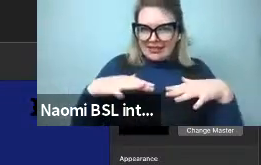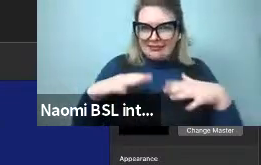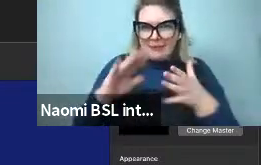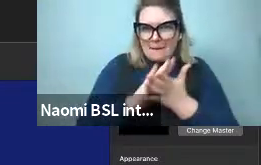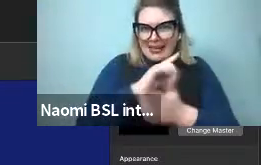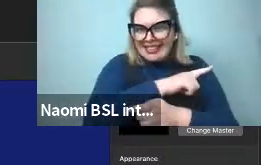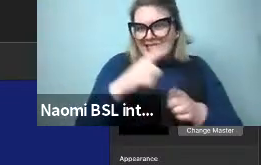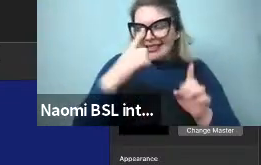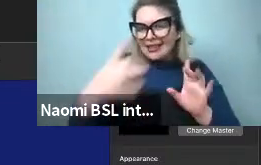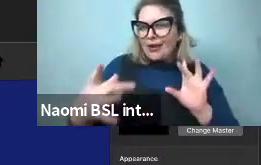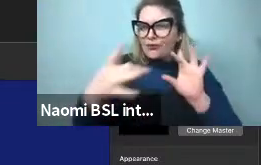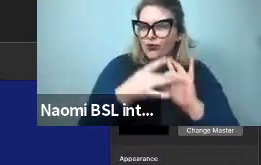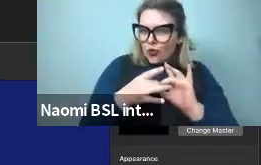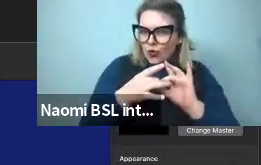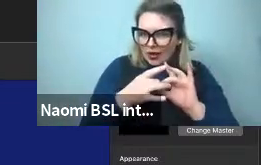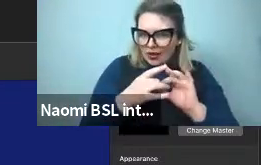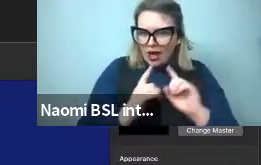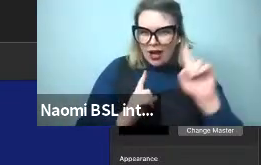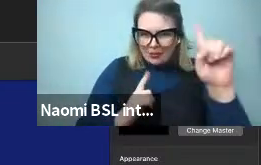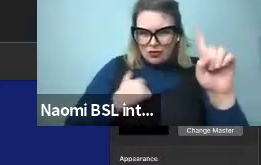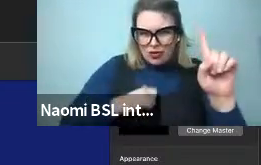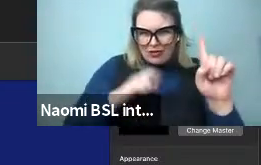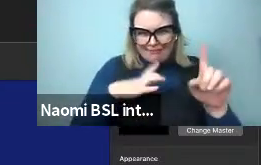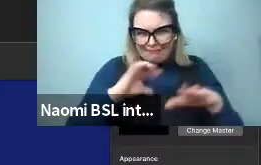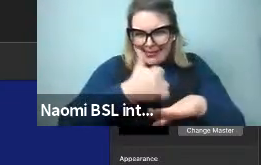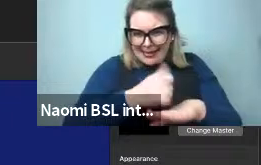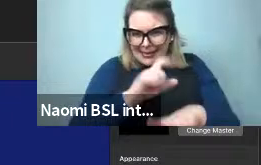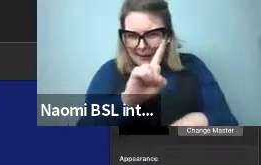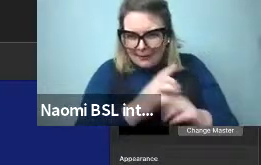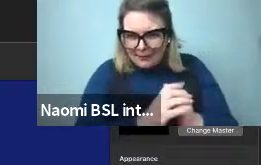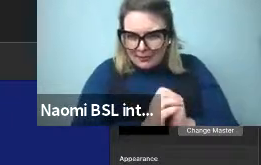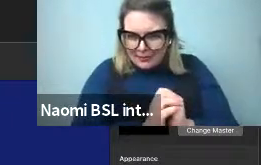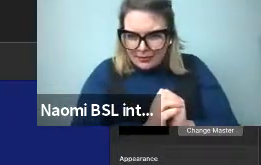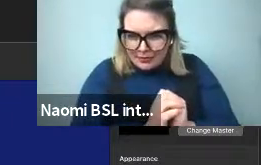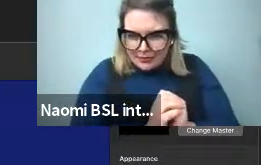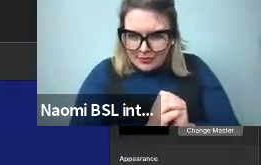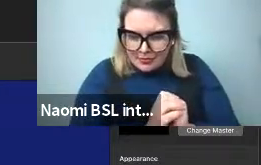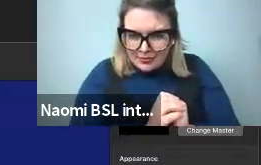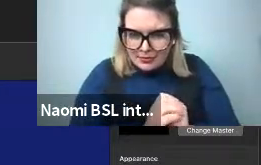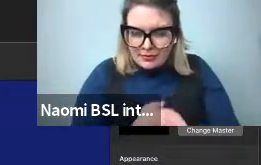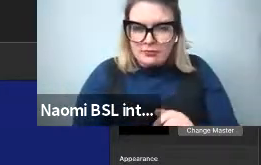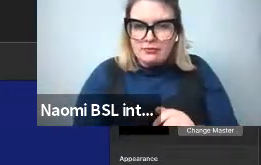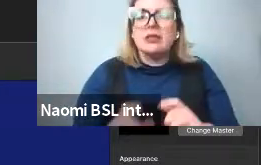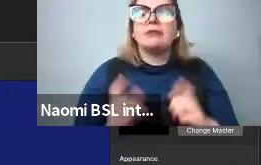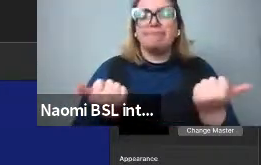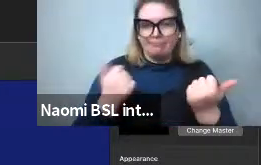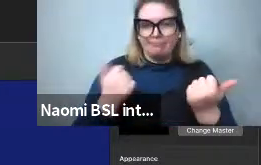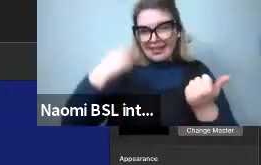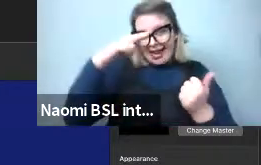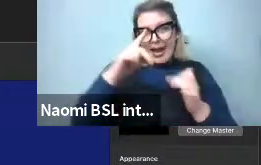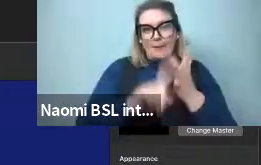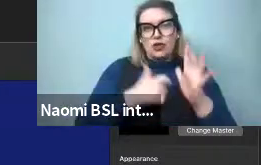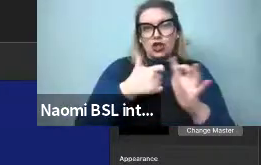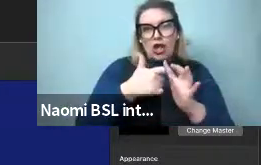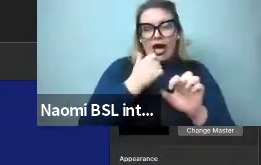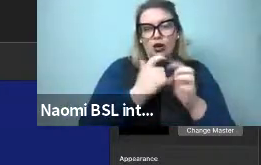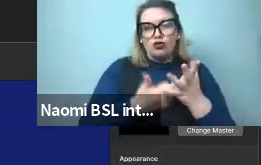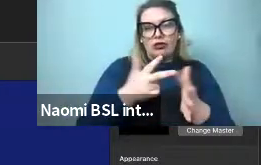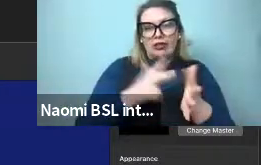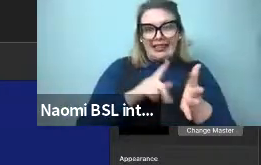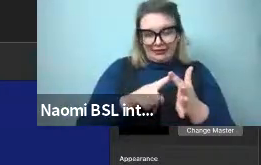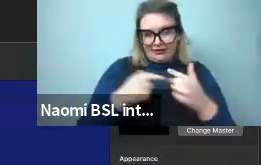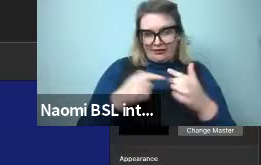And sorry, I'm just getting this set up here. Great. Okay, so my name is Jack Reeve. I'm a professor here at the University of Birmingham